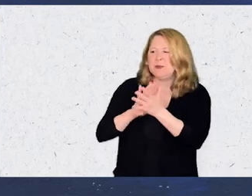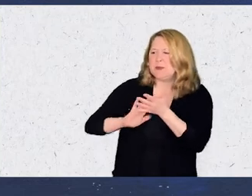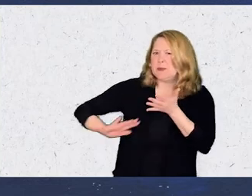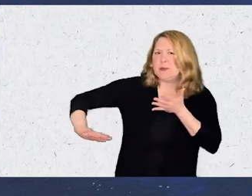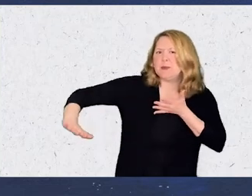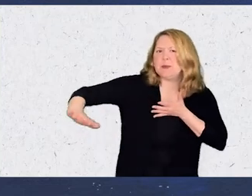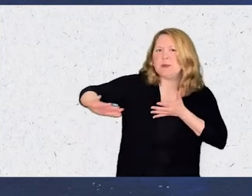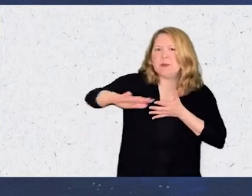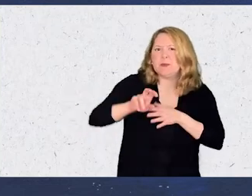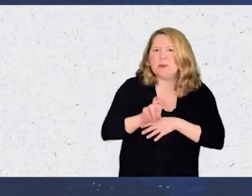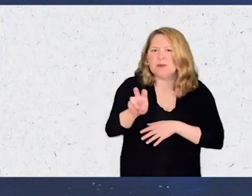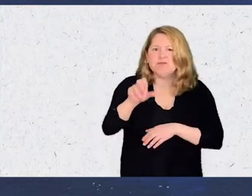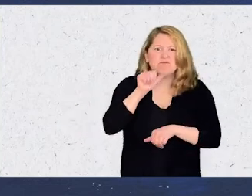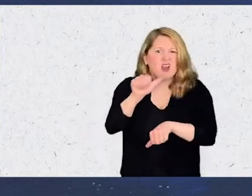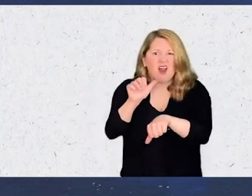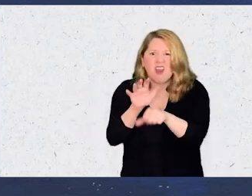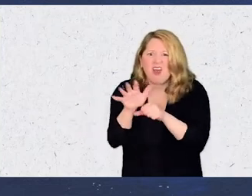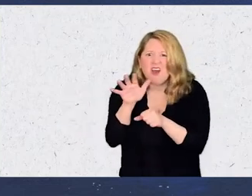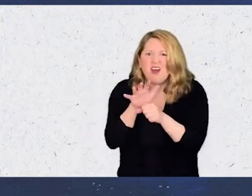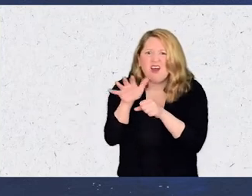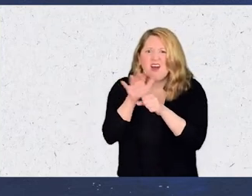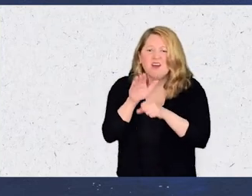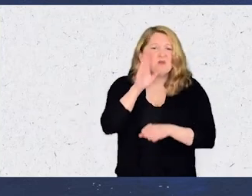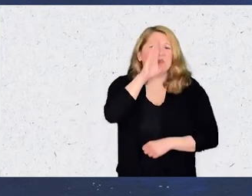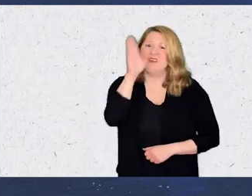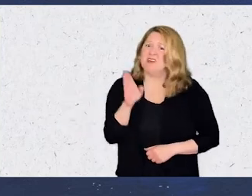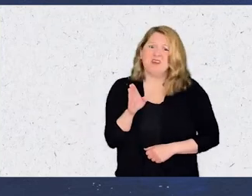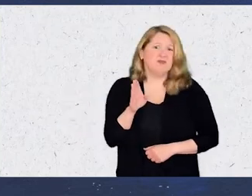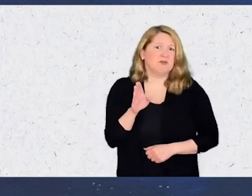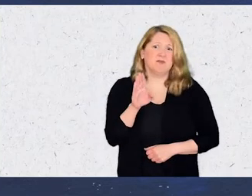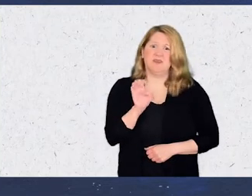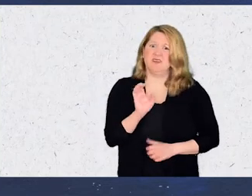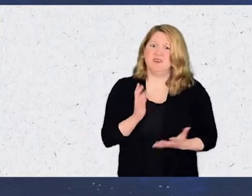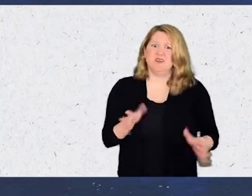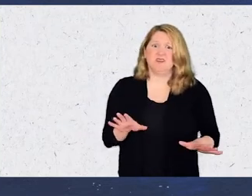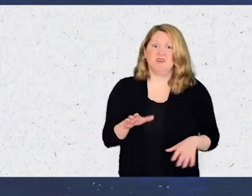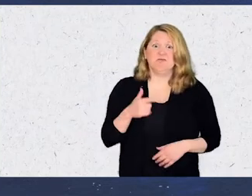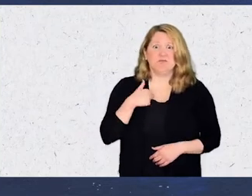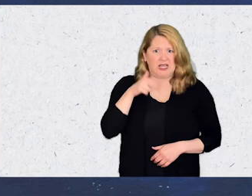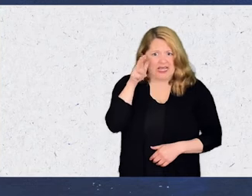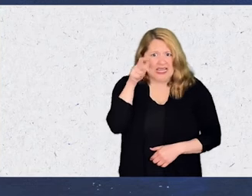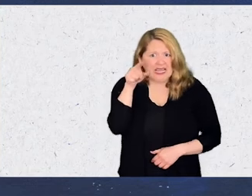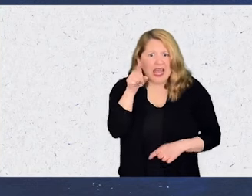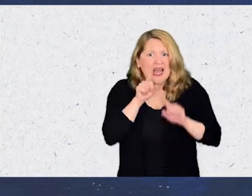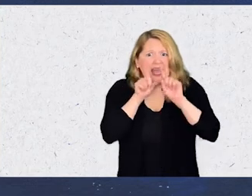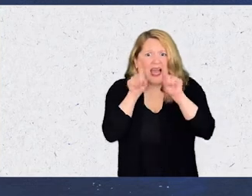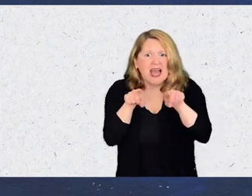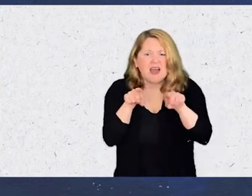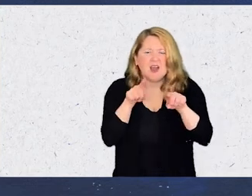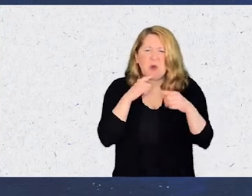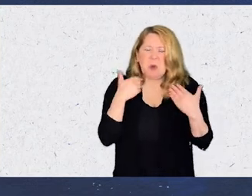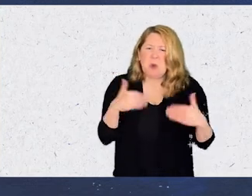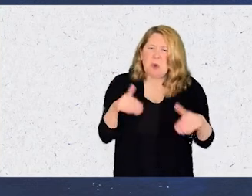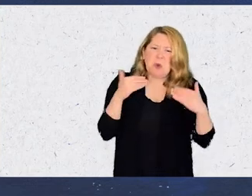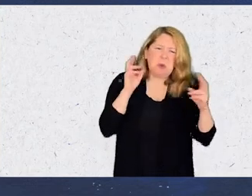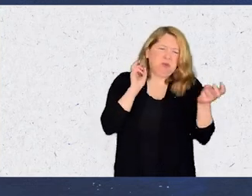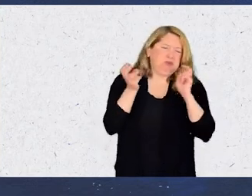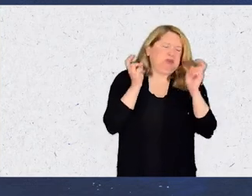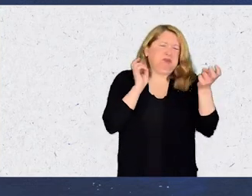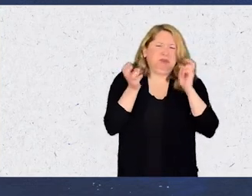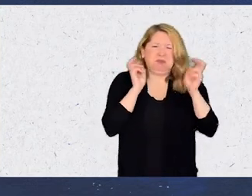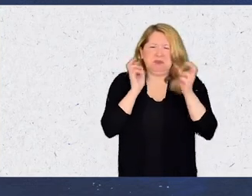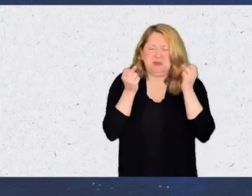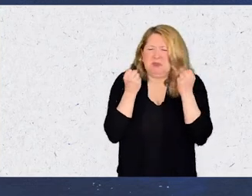It's not enough. It never will be. Yet I hear the answer. It is deafening, concise,